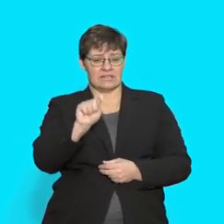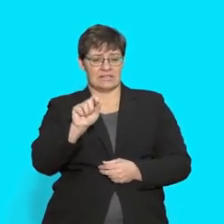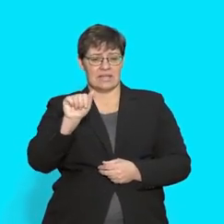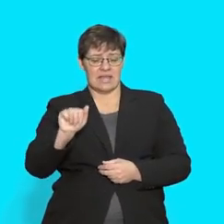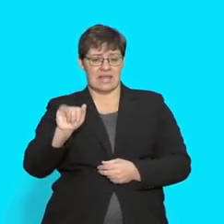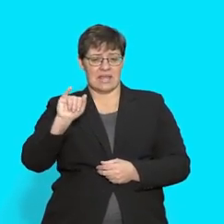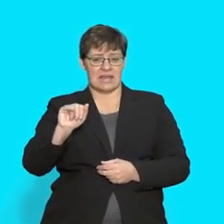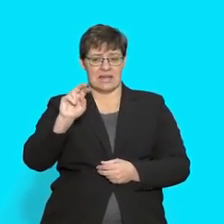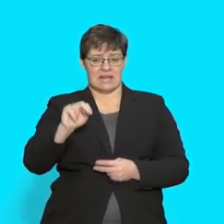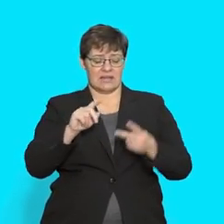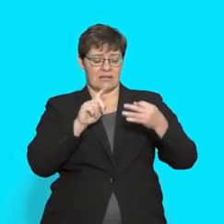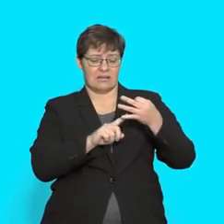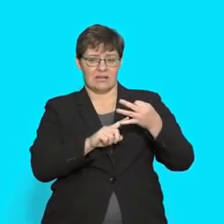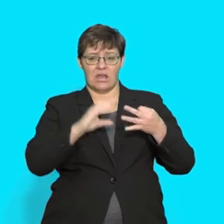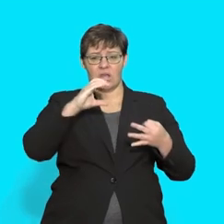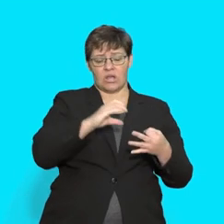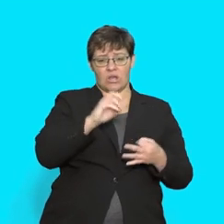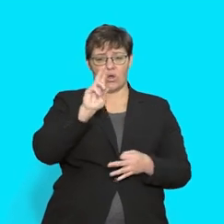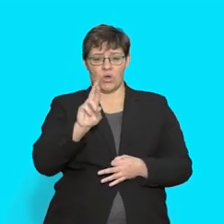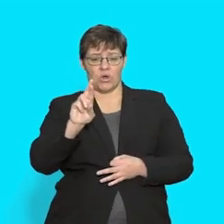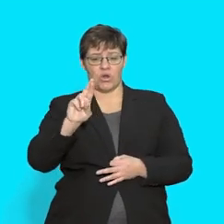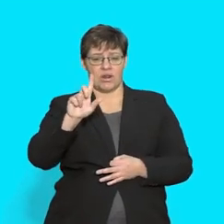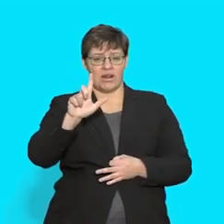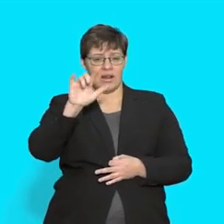Early What sound do you hear at the beginning?